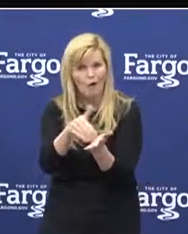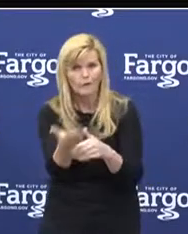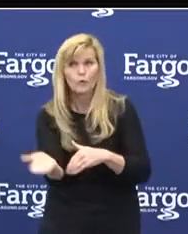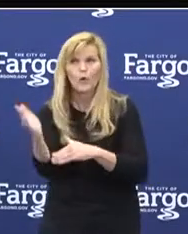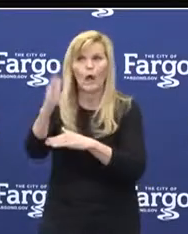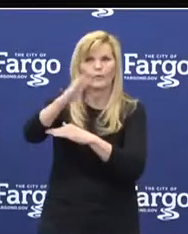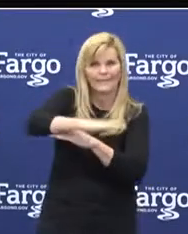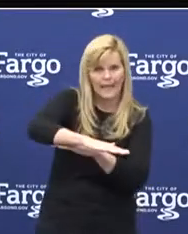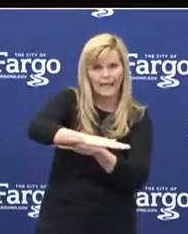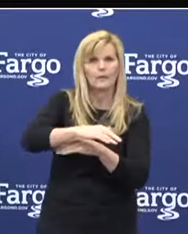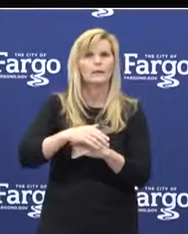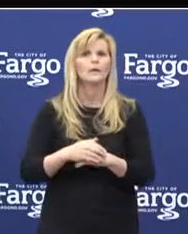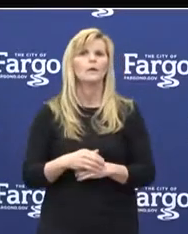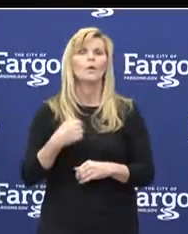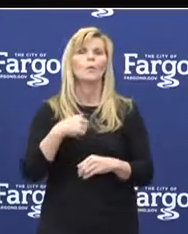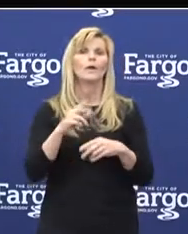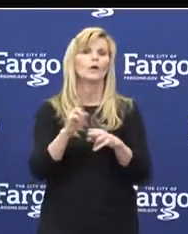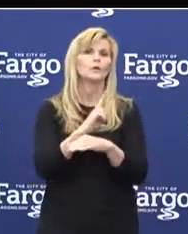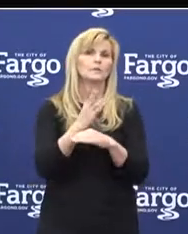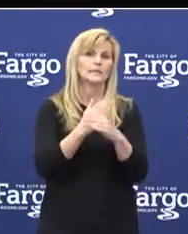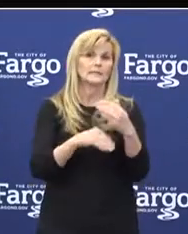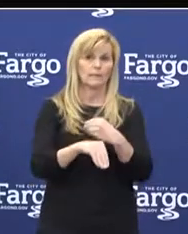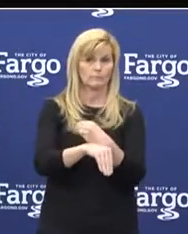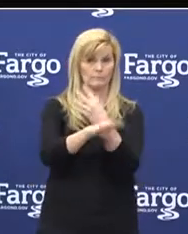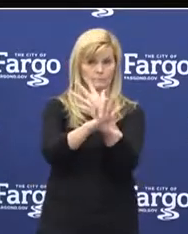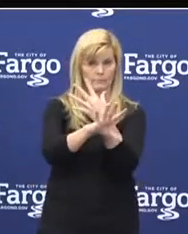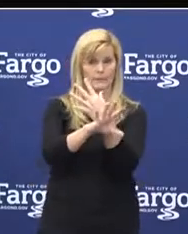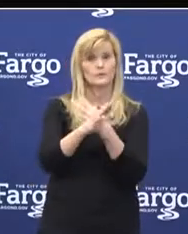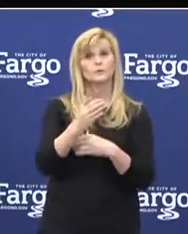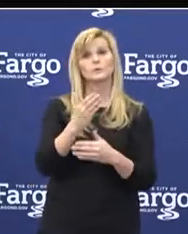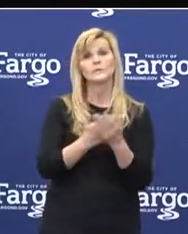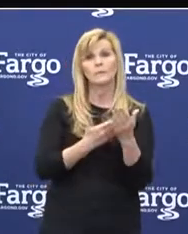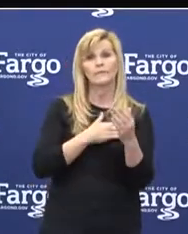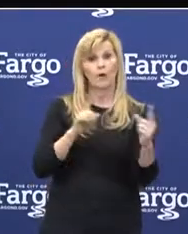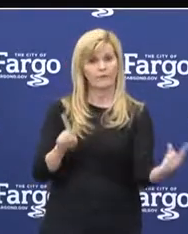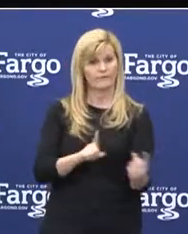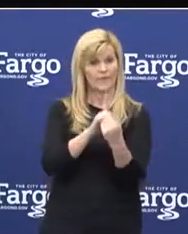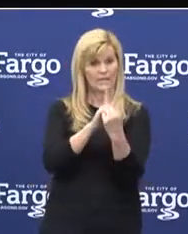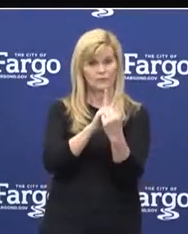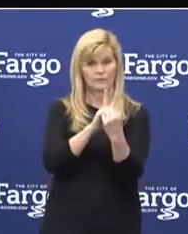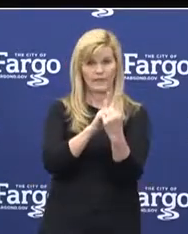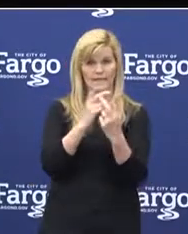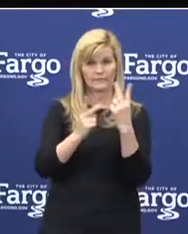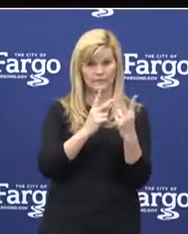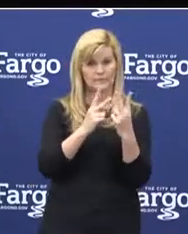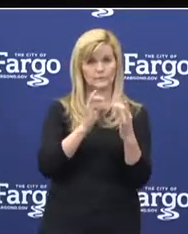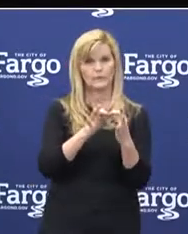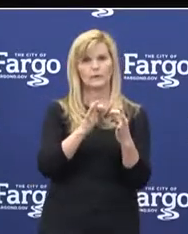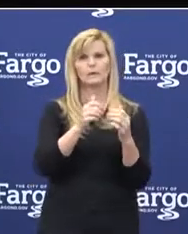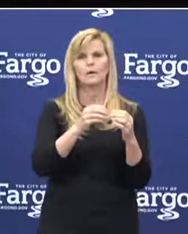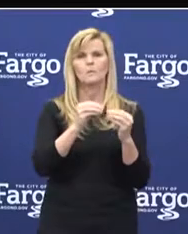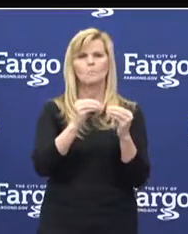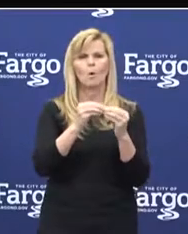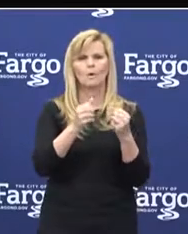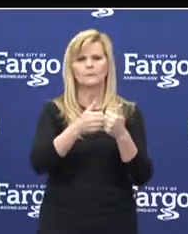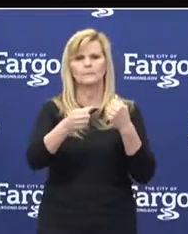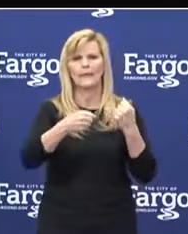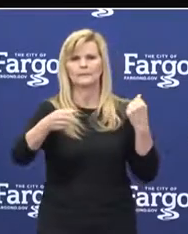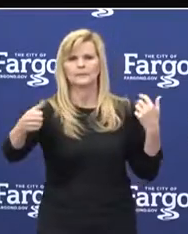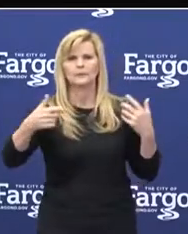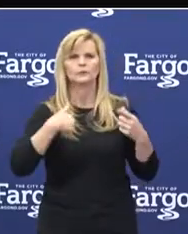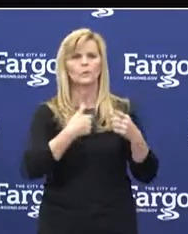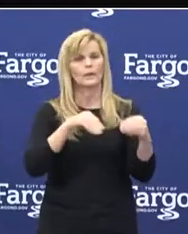The benefit of virtual visits, as I said, has allowed us to stagger our face-to-face visits with virtual visits. So it